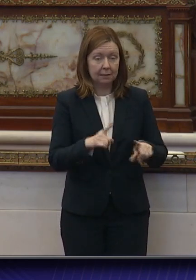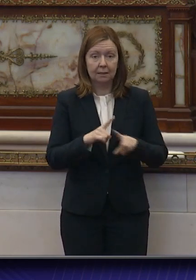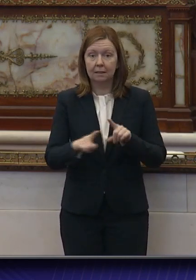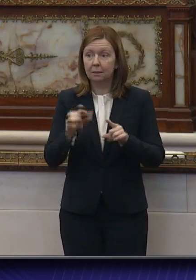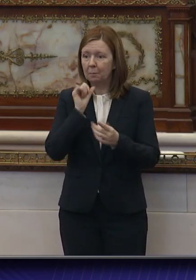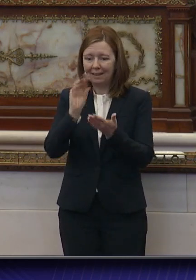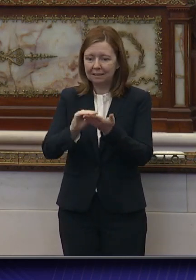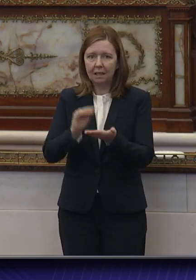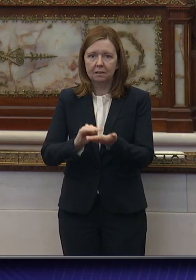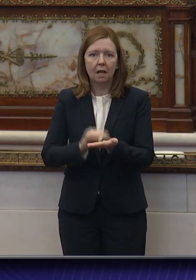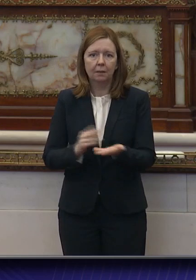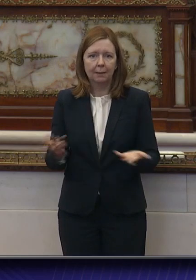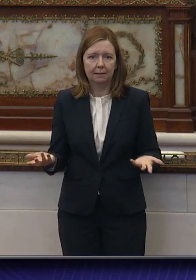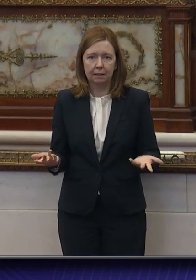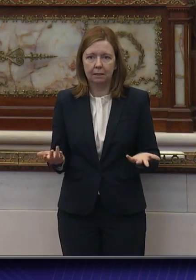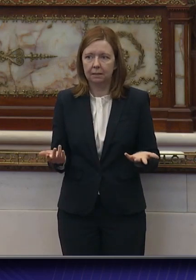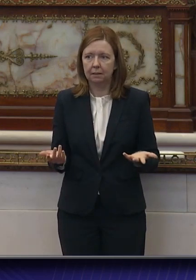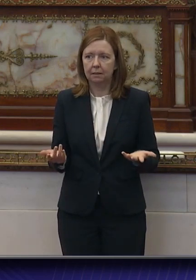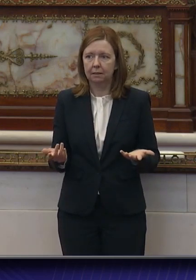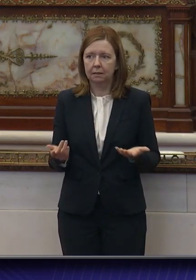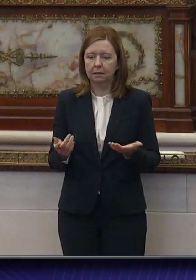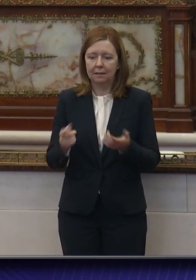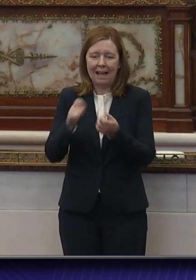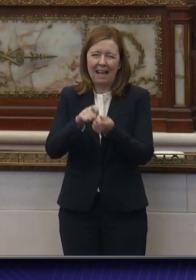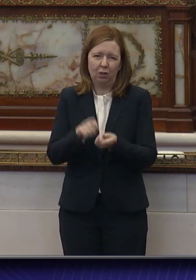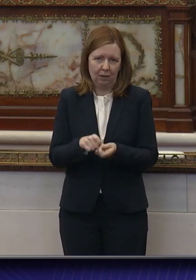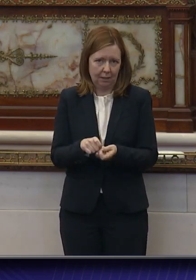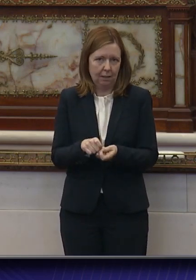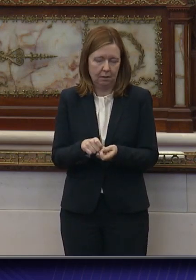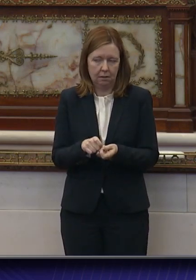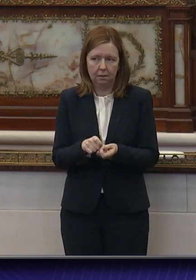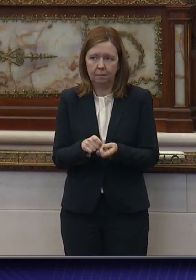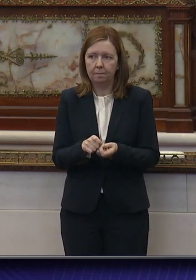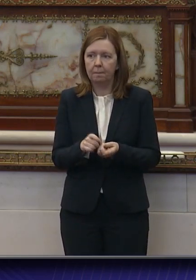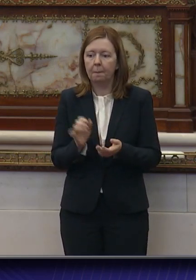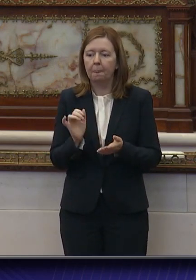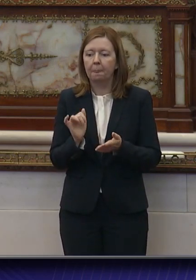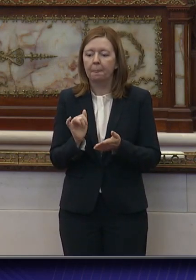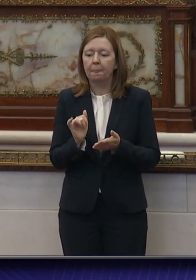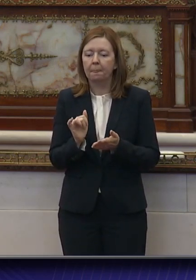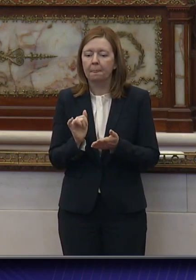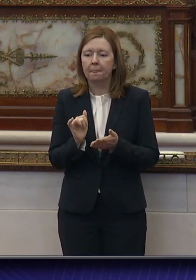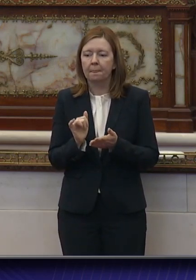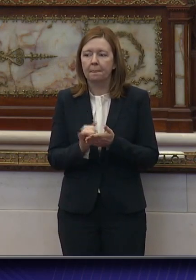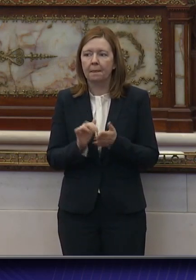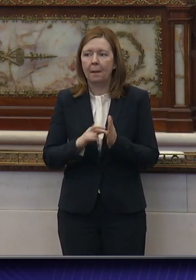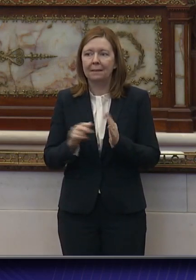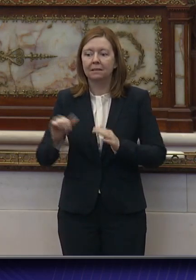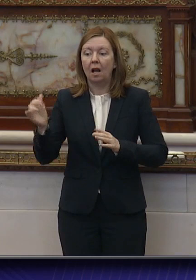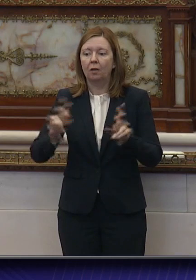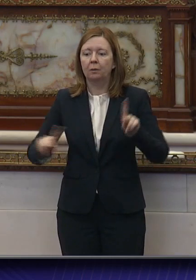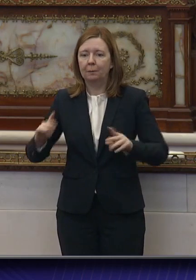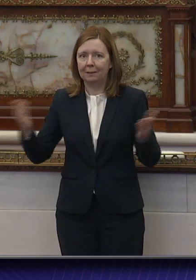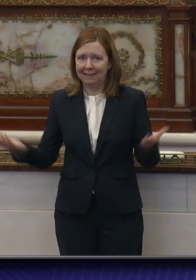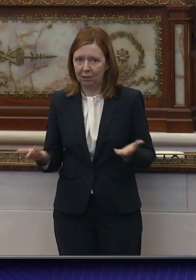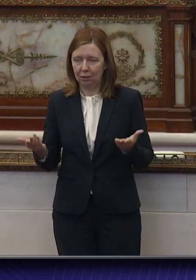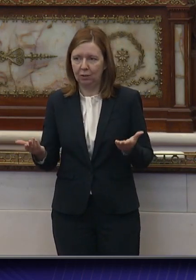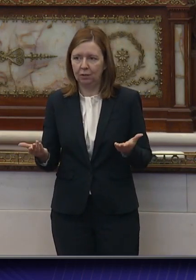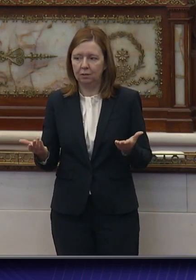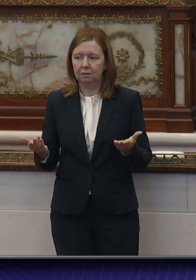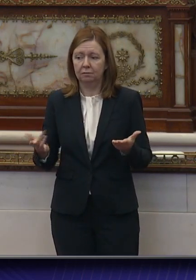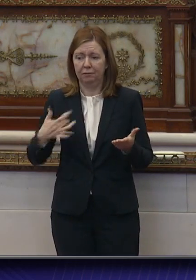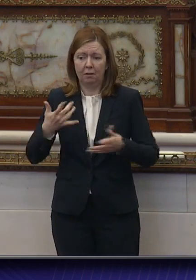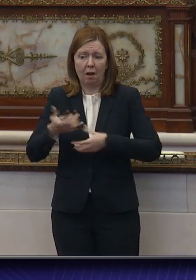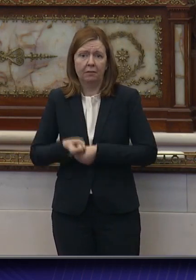documented as accurately in a way that gives other members in this body the degree of